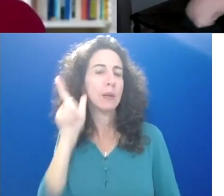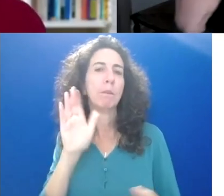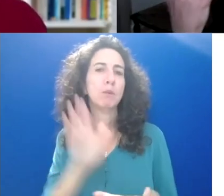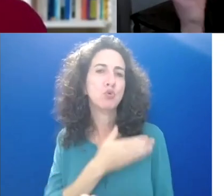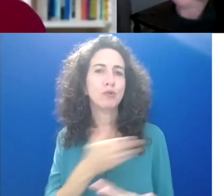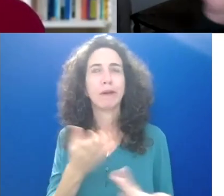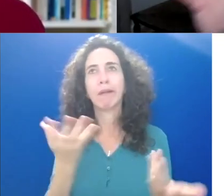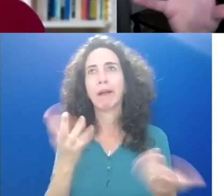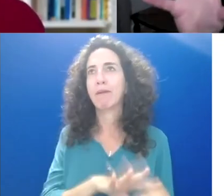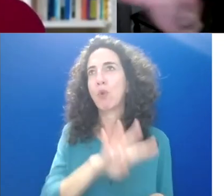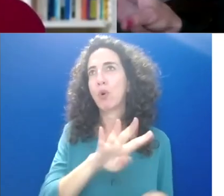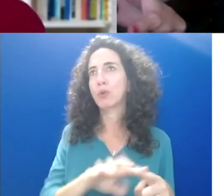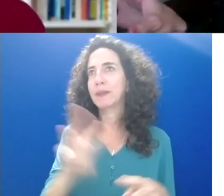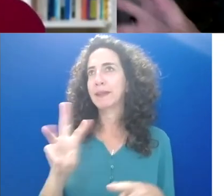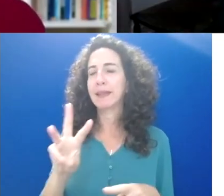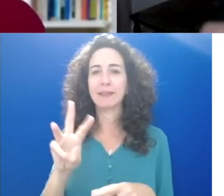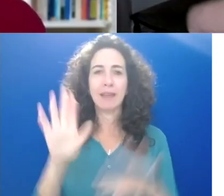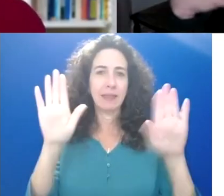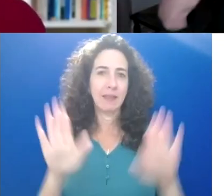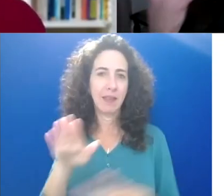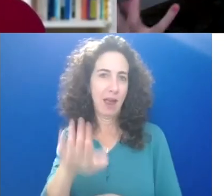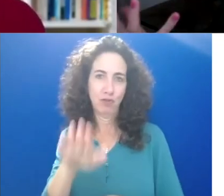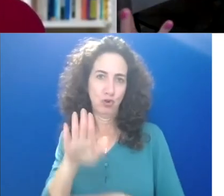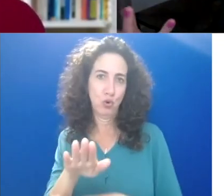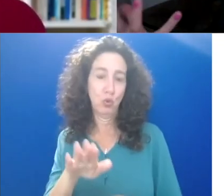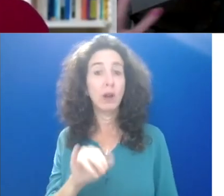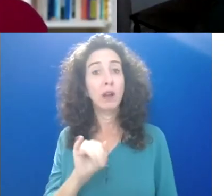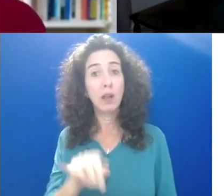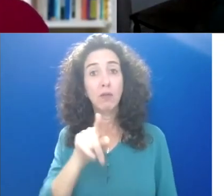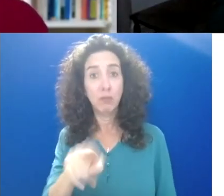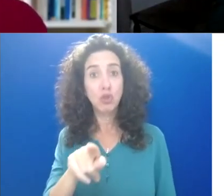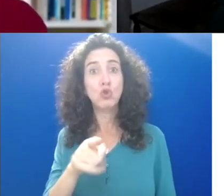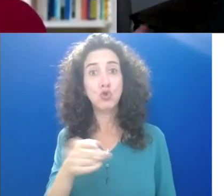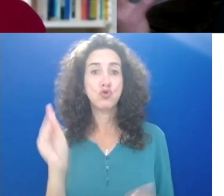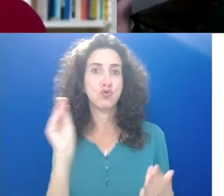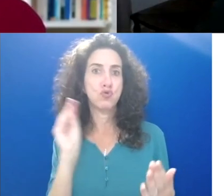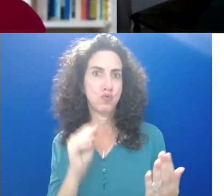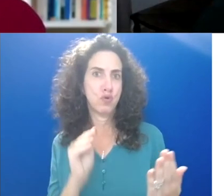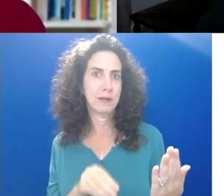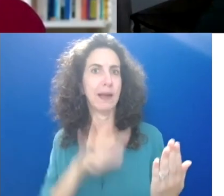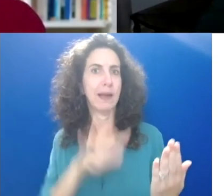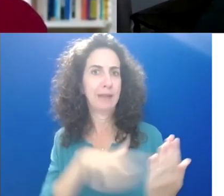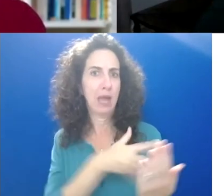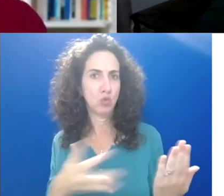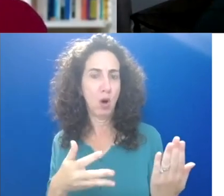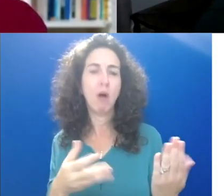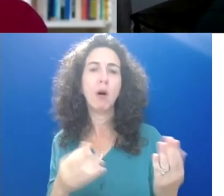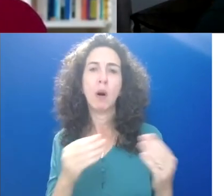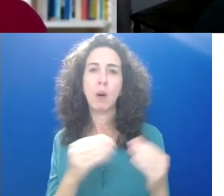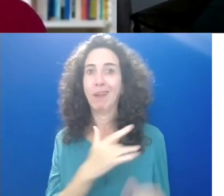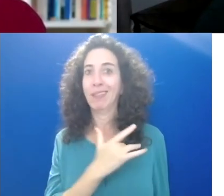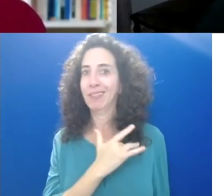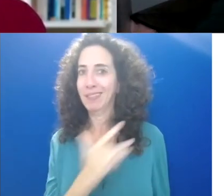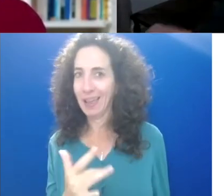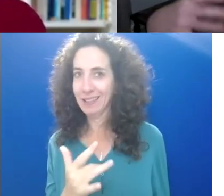And I think the more that we're able to do that, the more fun we're likely to have, the better we're likely to feel, the more resilience we'll have to get through whatever this